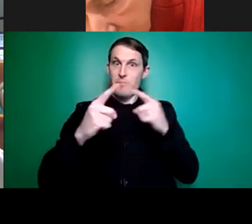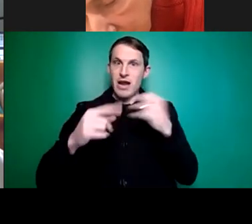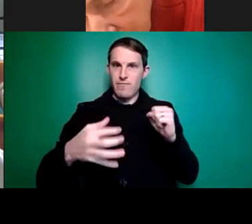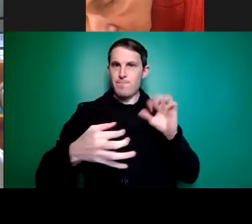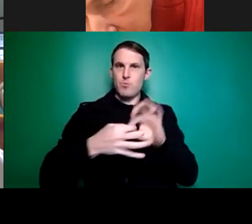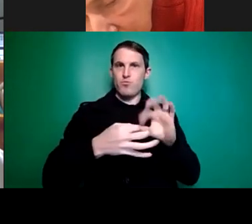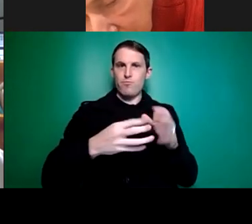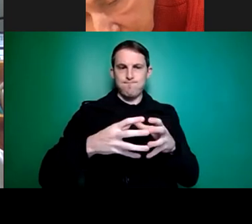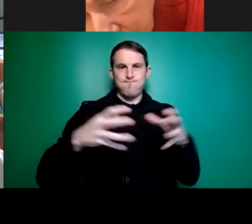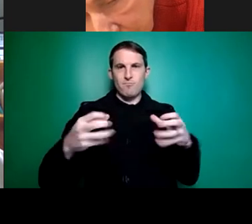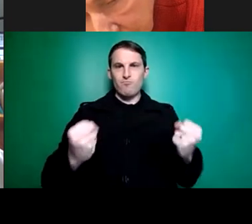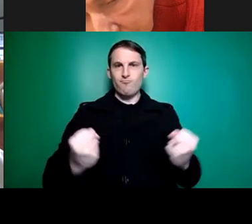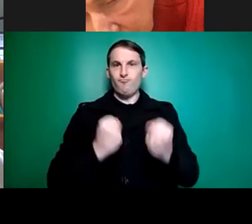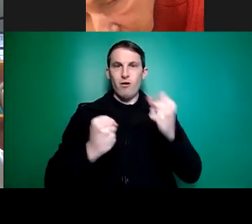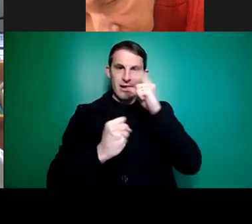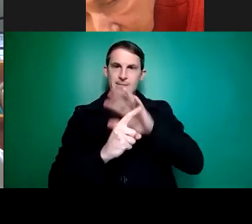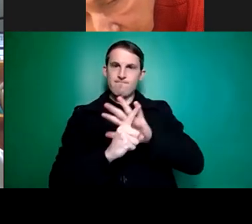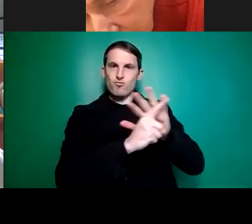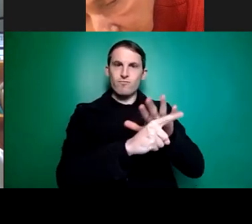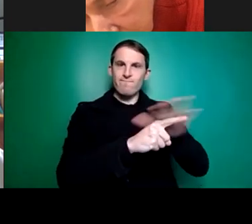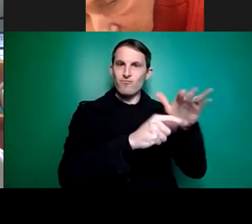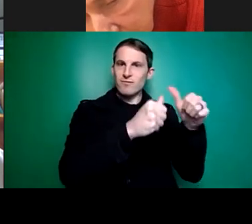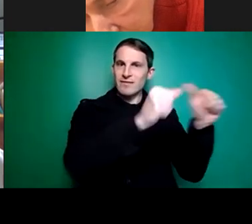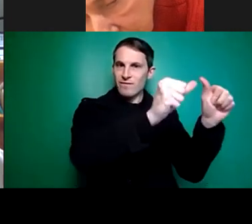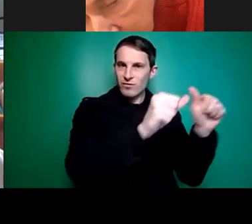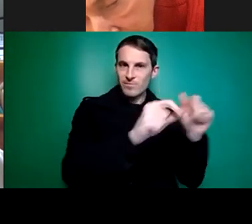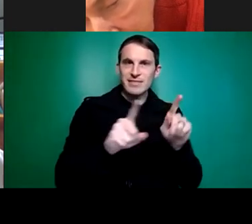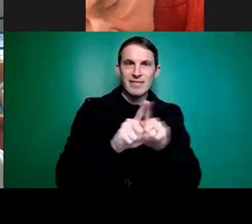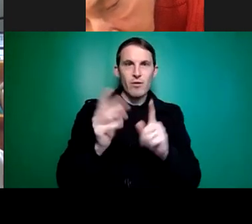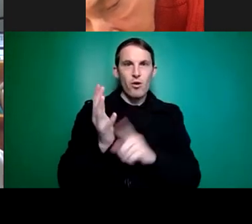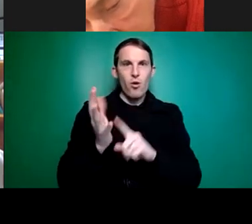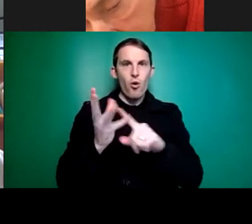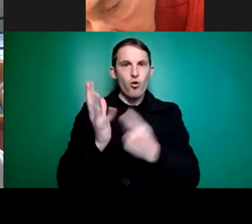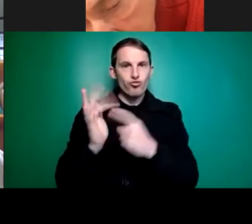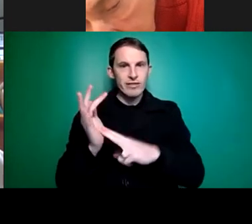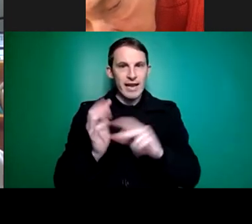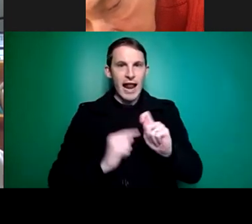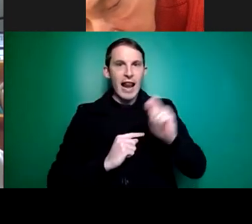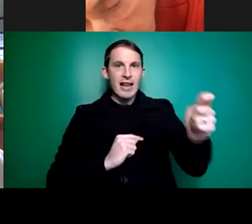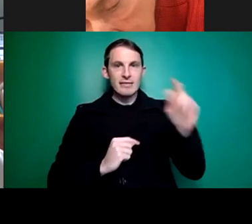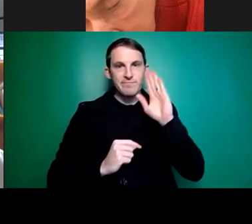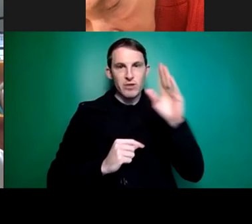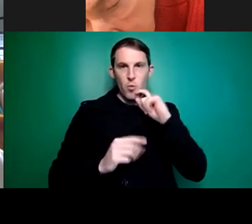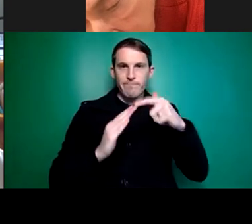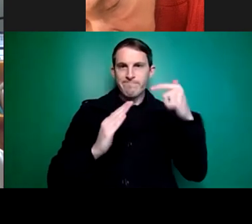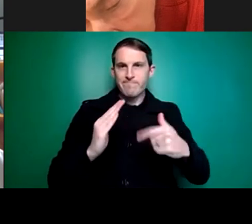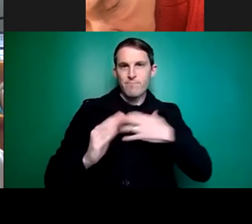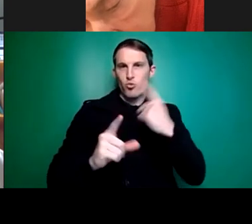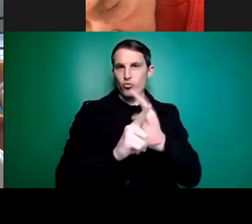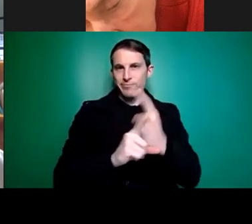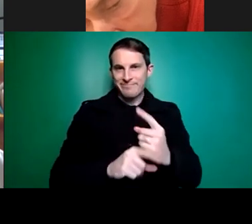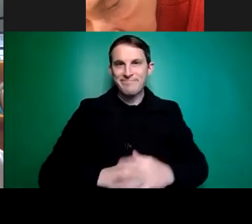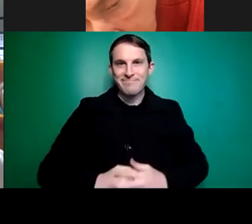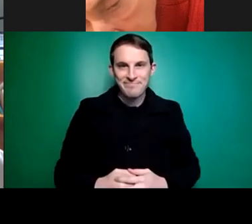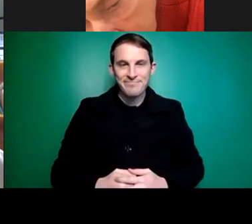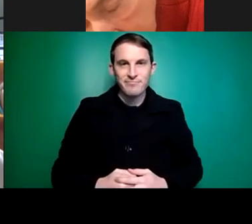campaign, and I'm sure that Lauren will talk to us about that in a couple of minutes time. Now, can I say